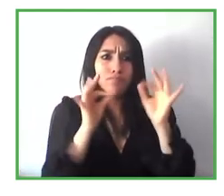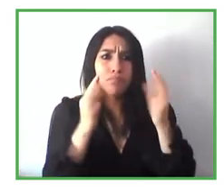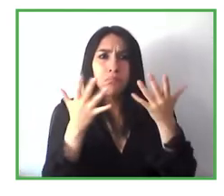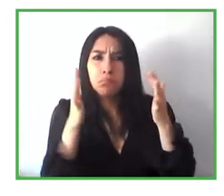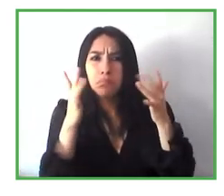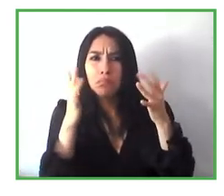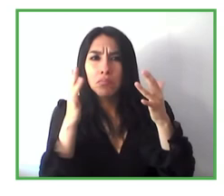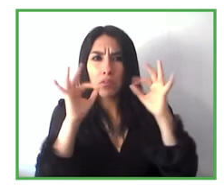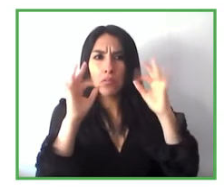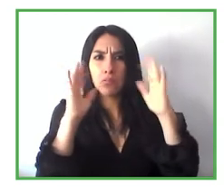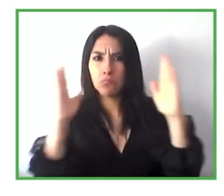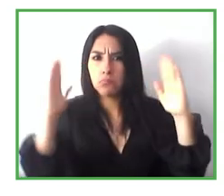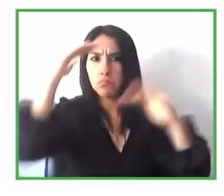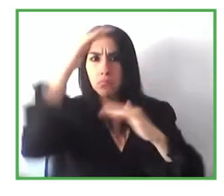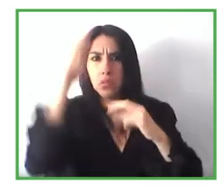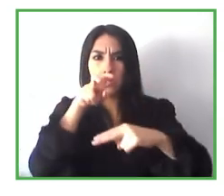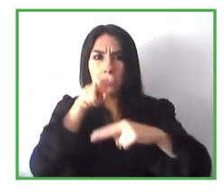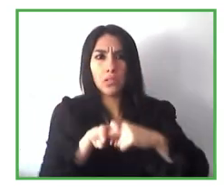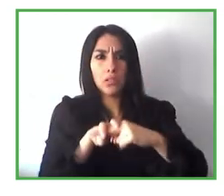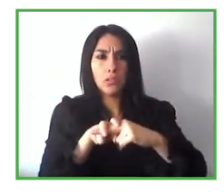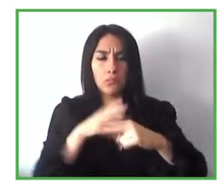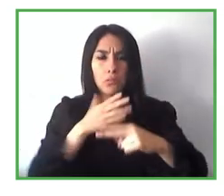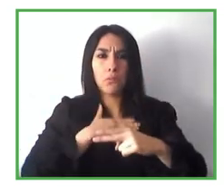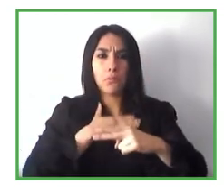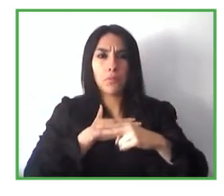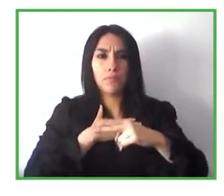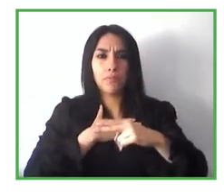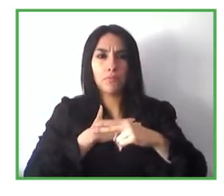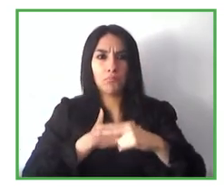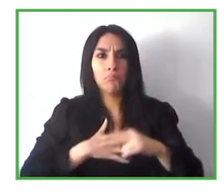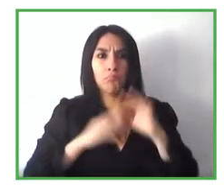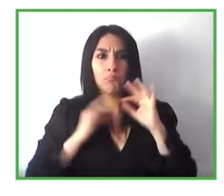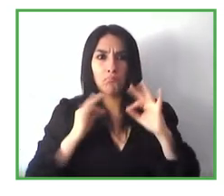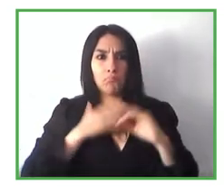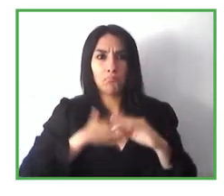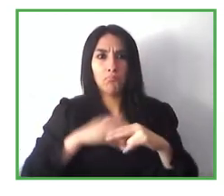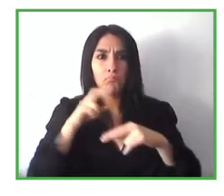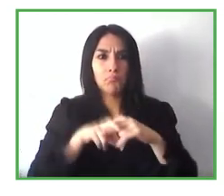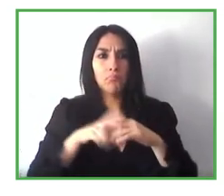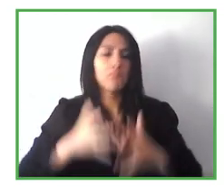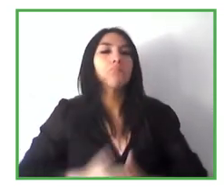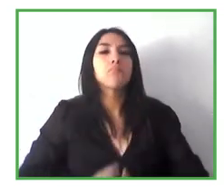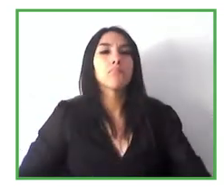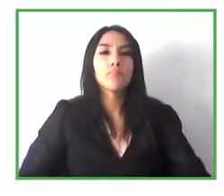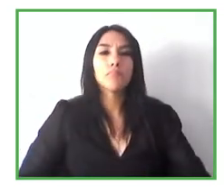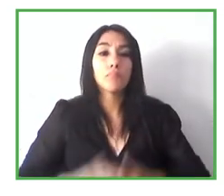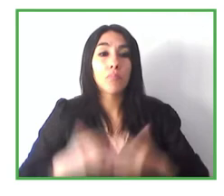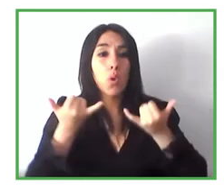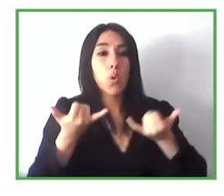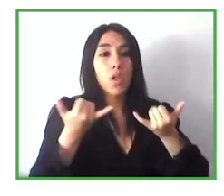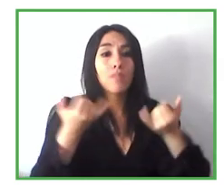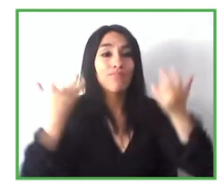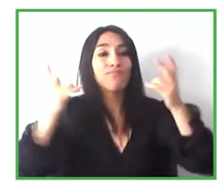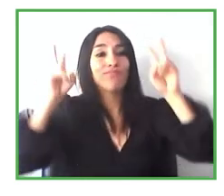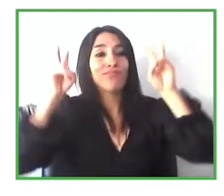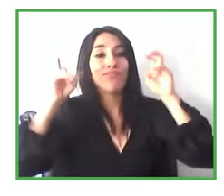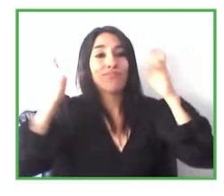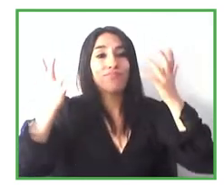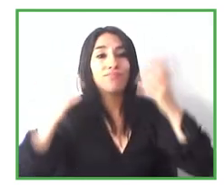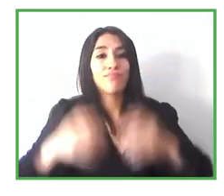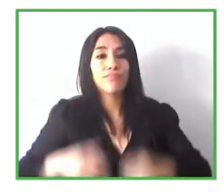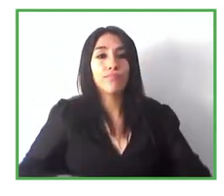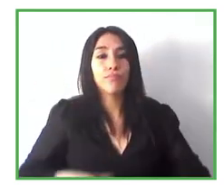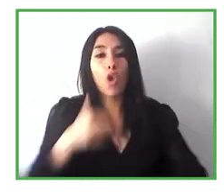and how comfortable the person is is sitting on that sofa. Right now we are taking it to other